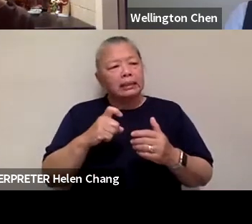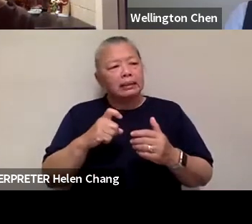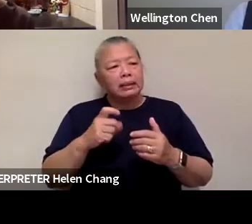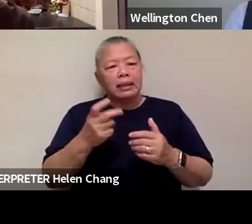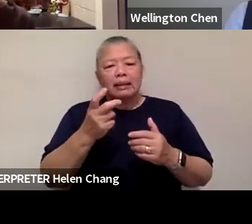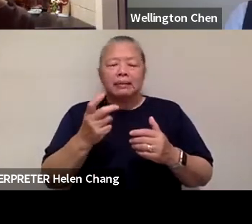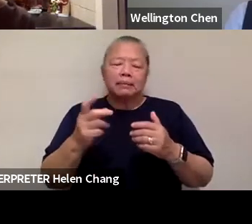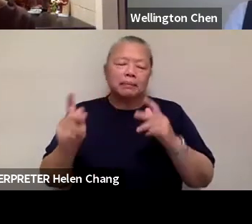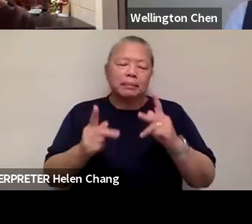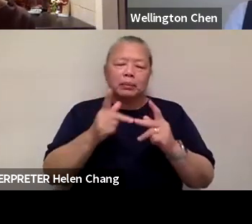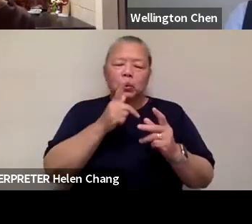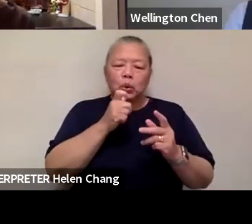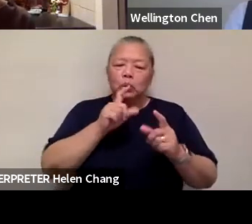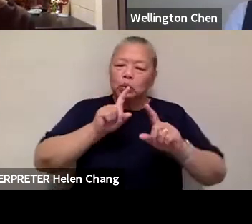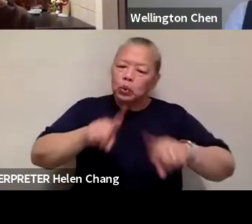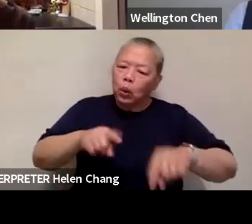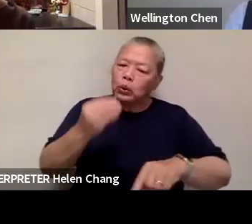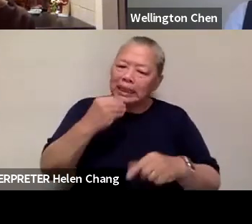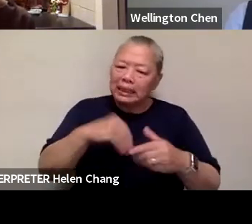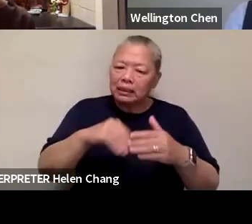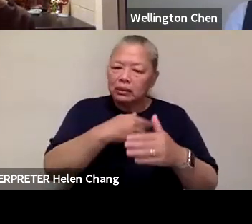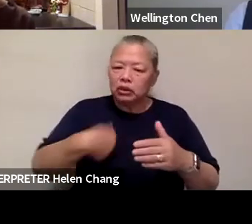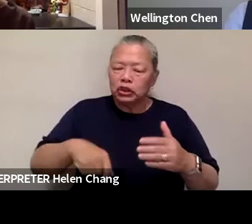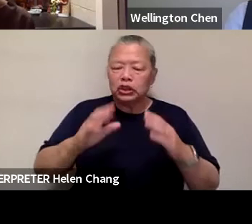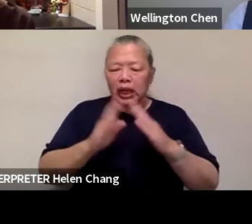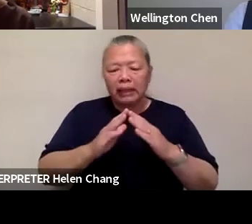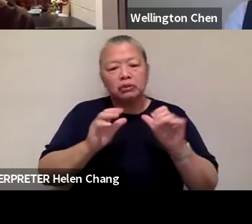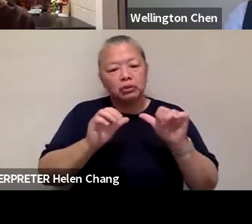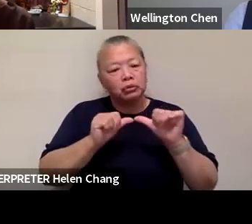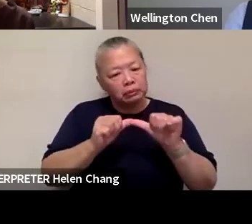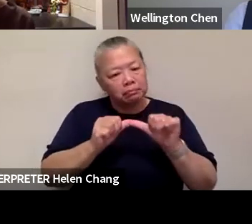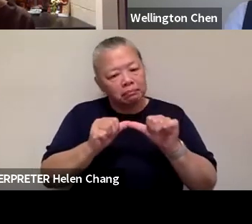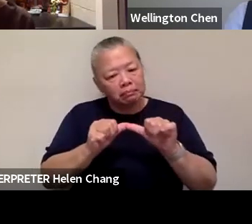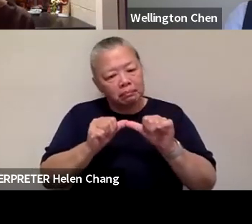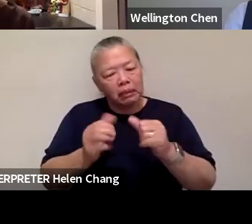supporters of Chinatown to continue to help us.